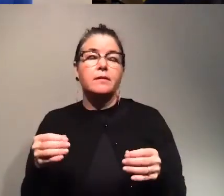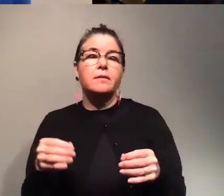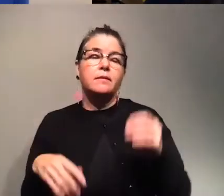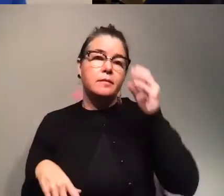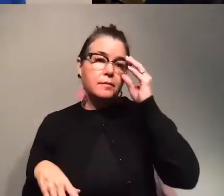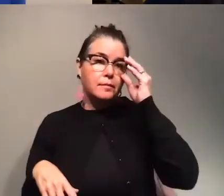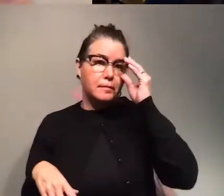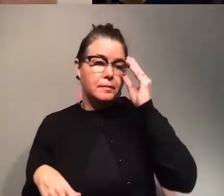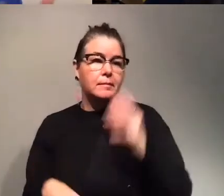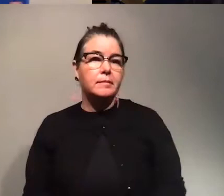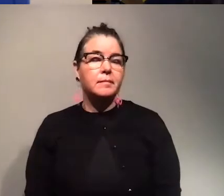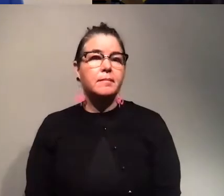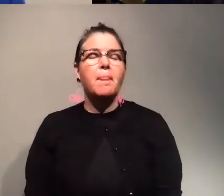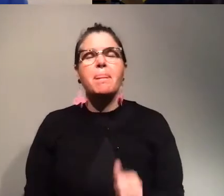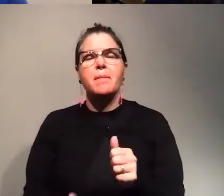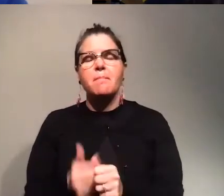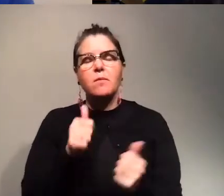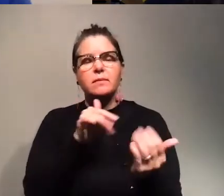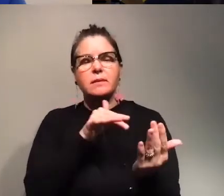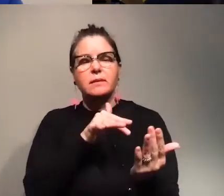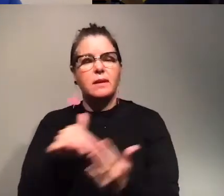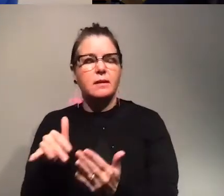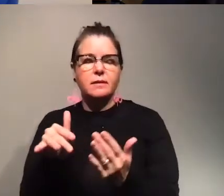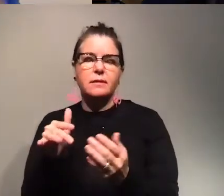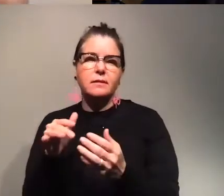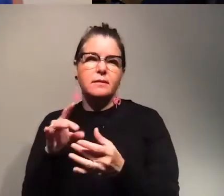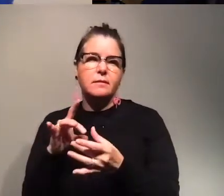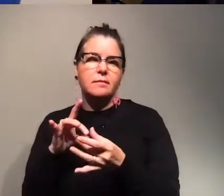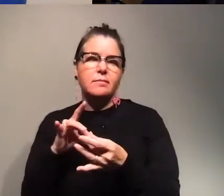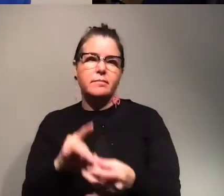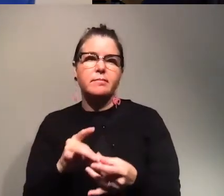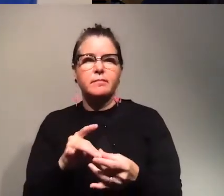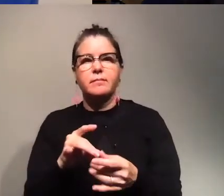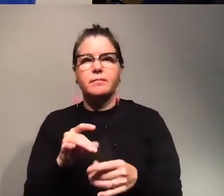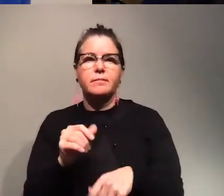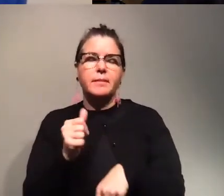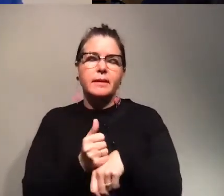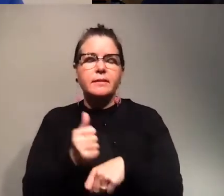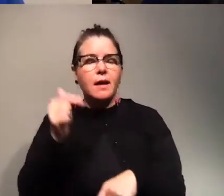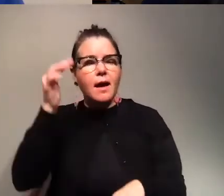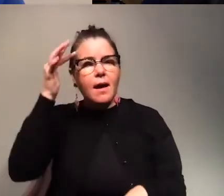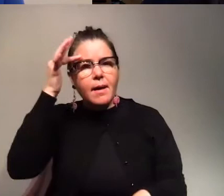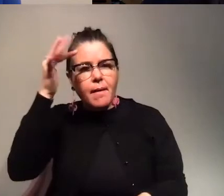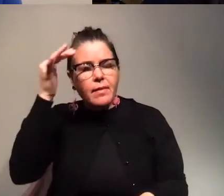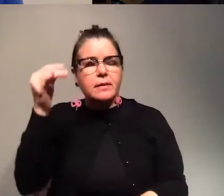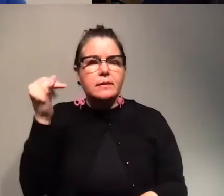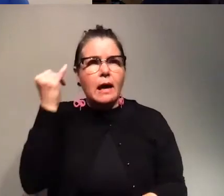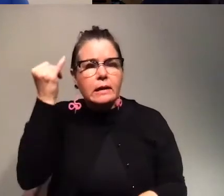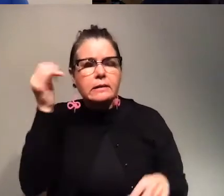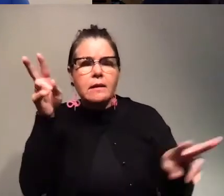like most of the studies are based, of course, in hypothesis and observations.